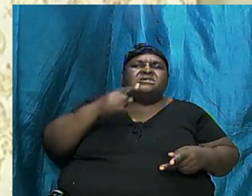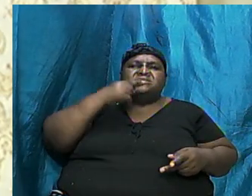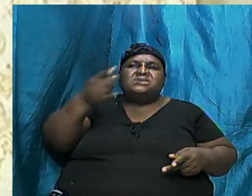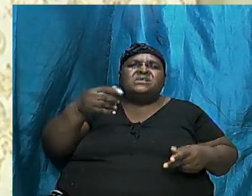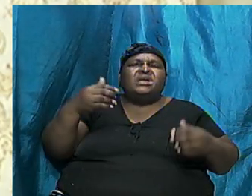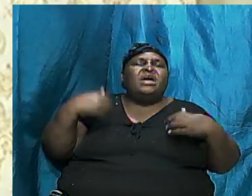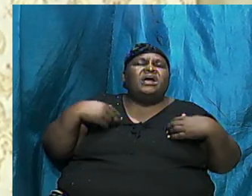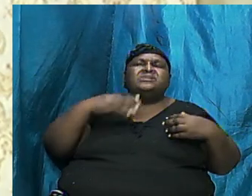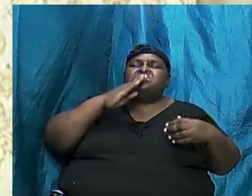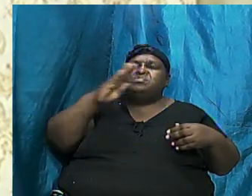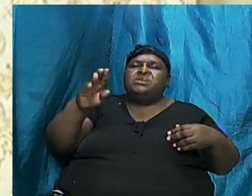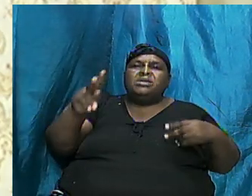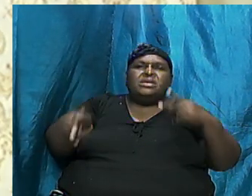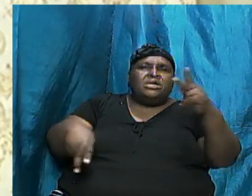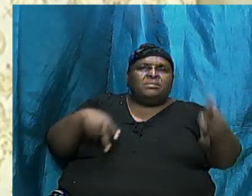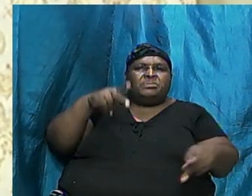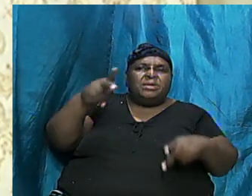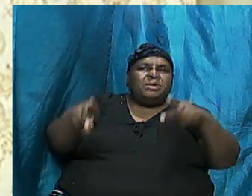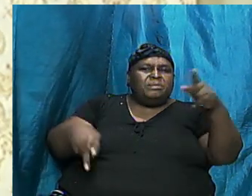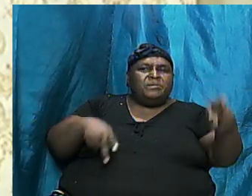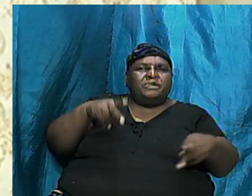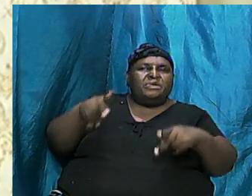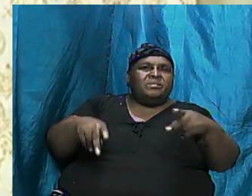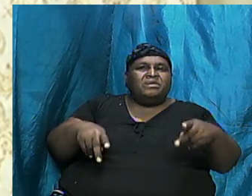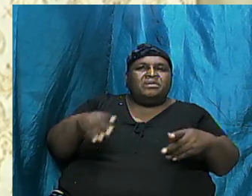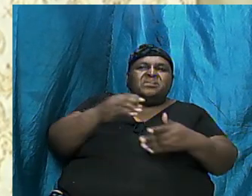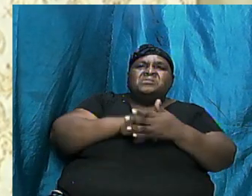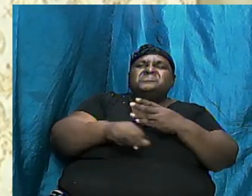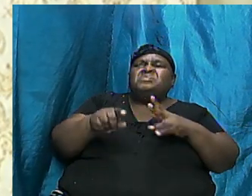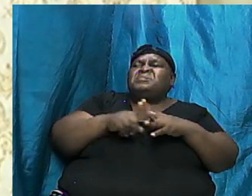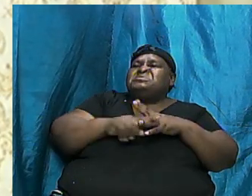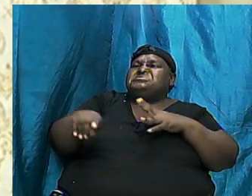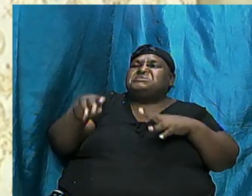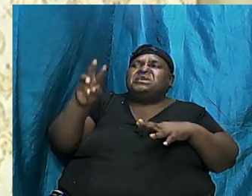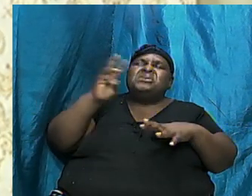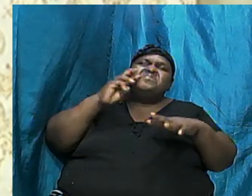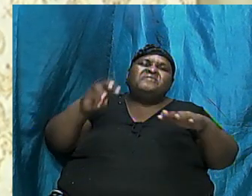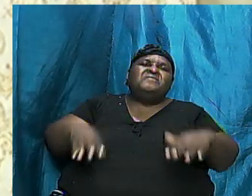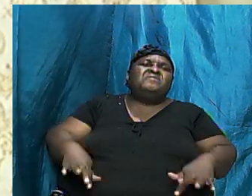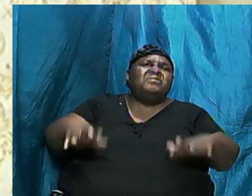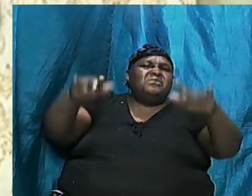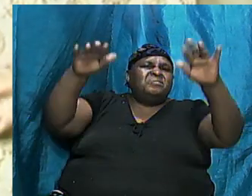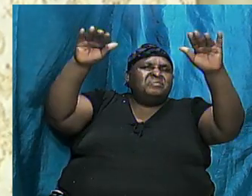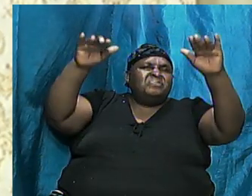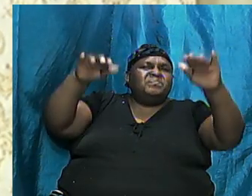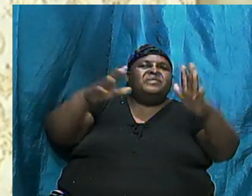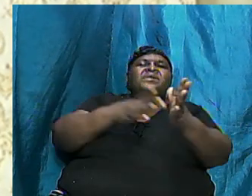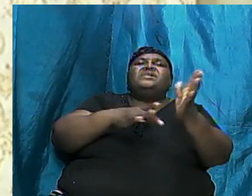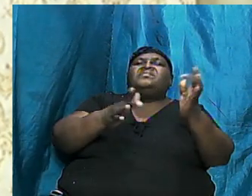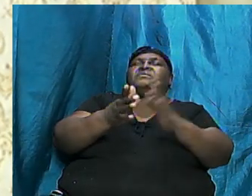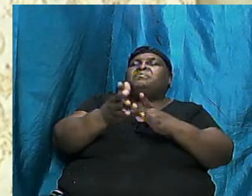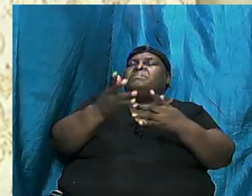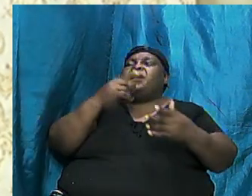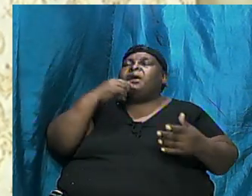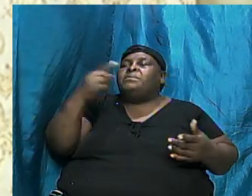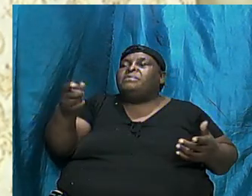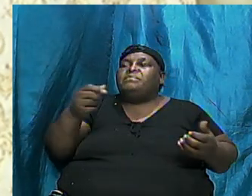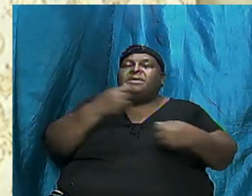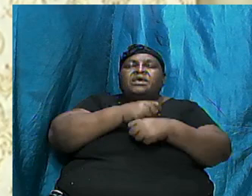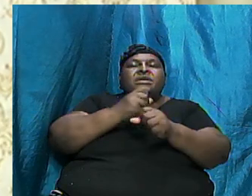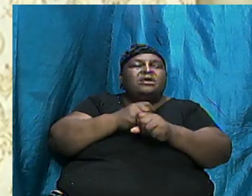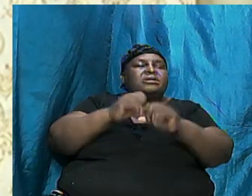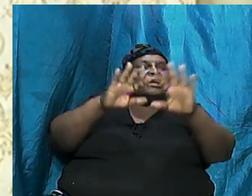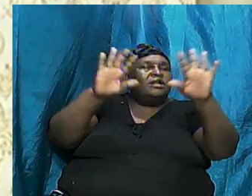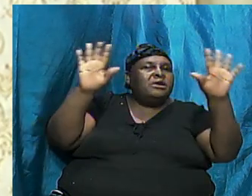be people. Some might have escaped the flood or it is impossible. The Bible makes it clear. And so